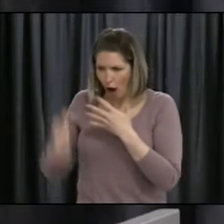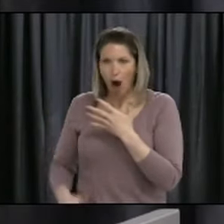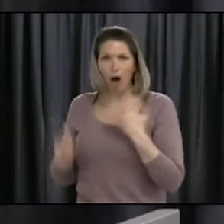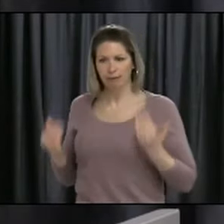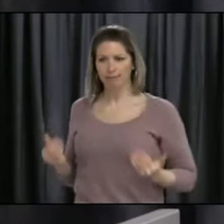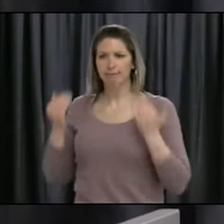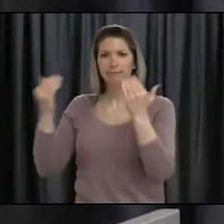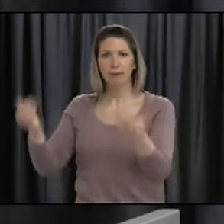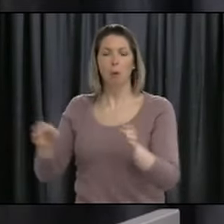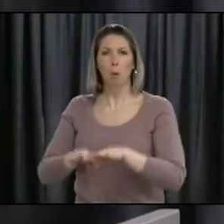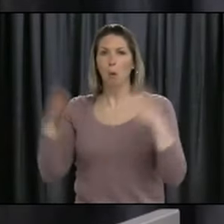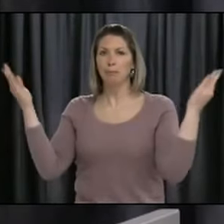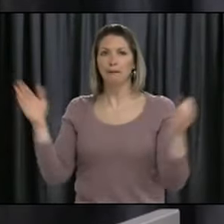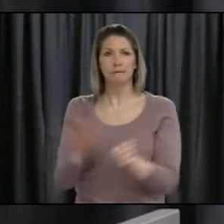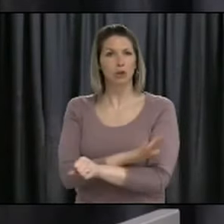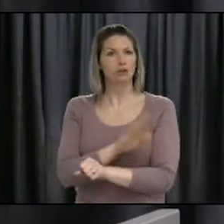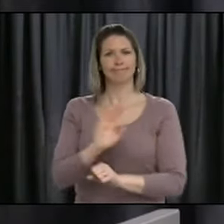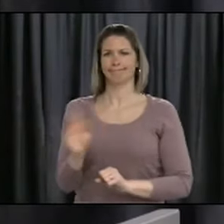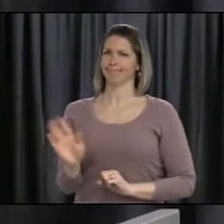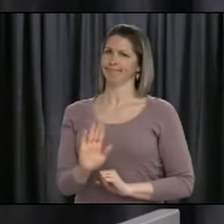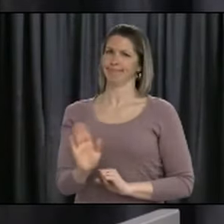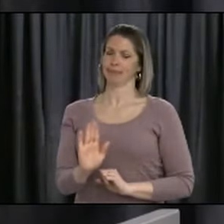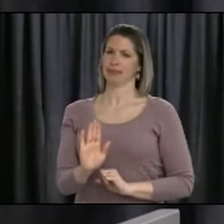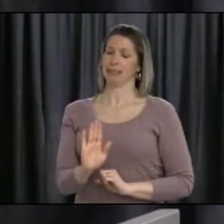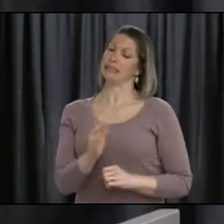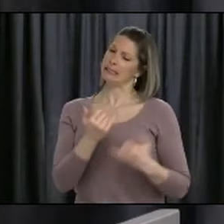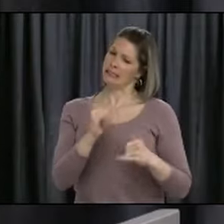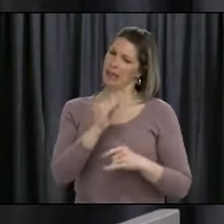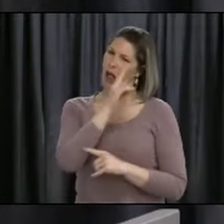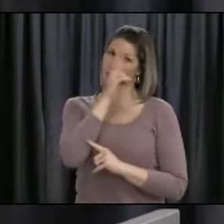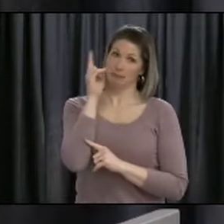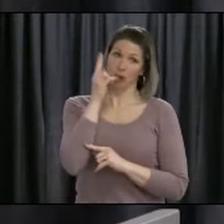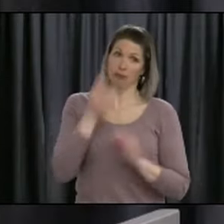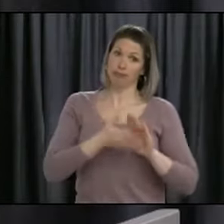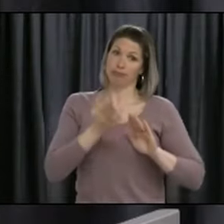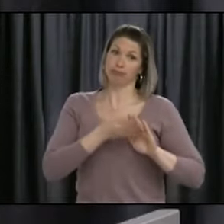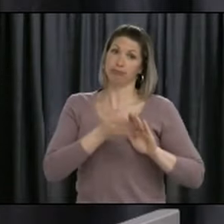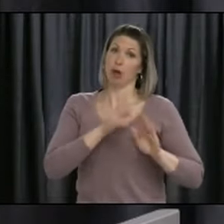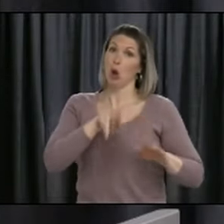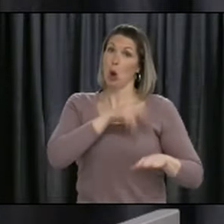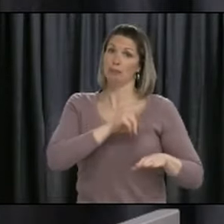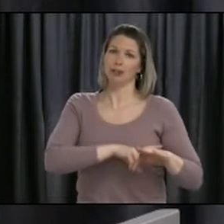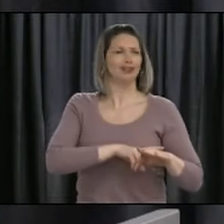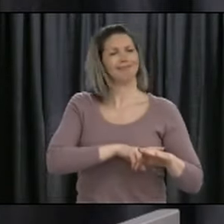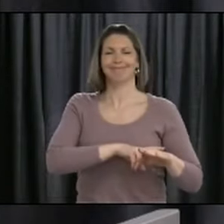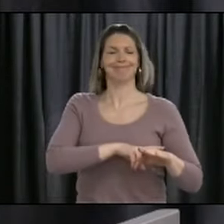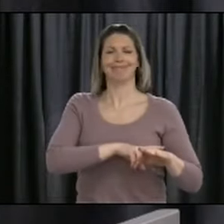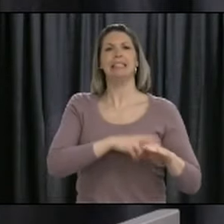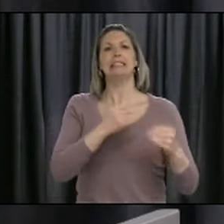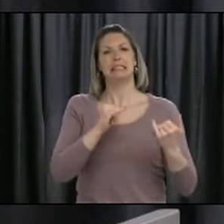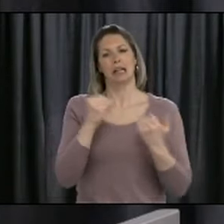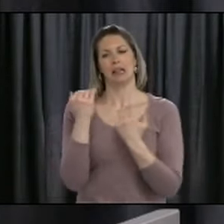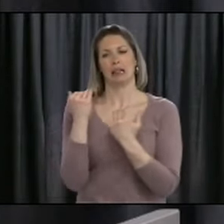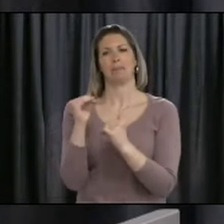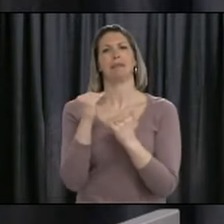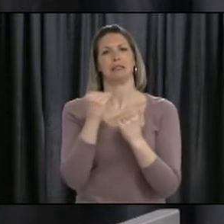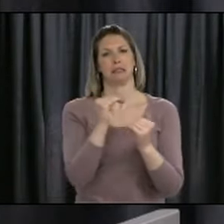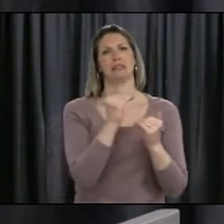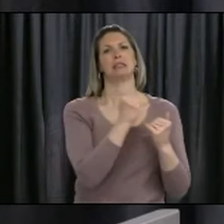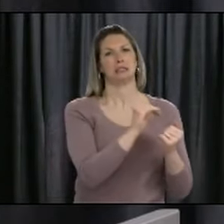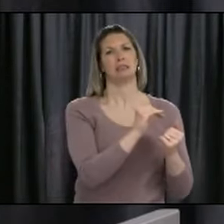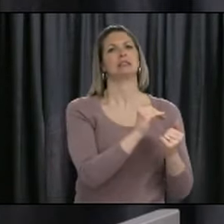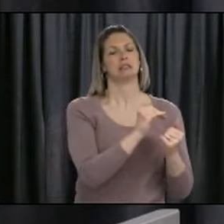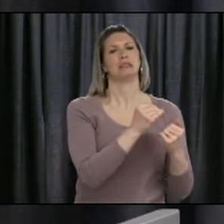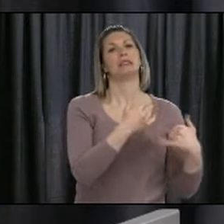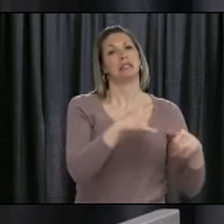for the health care system, it will not be business entirely as pre-COVID. You've heard the